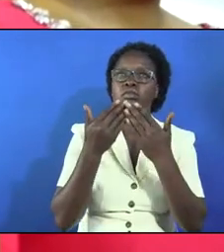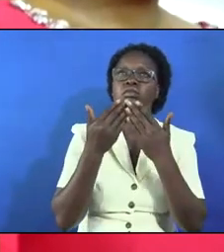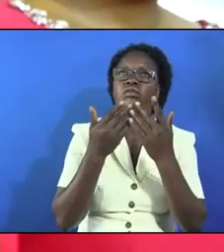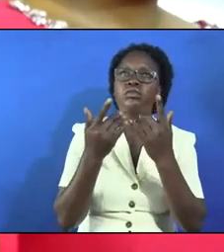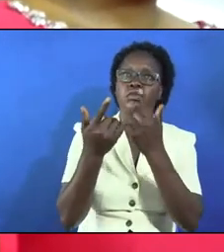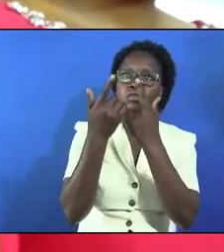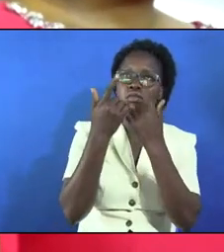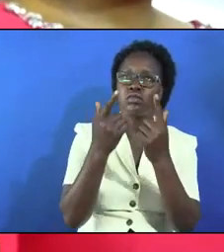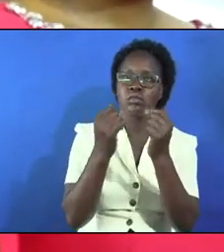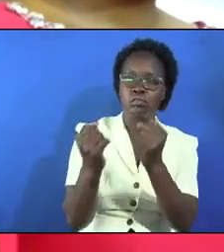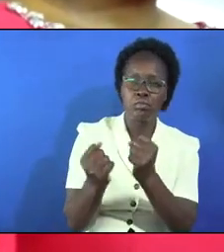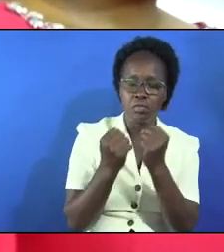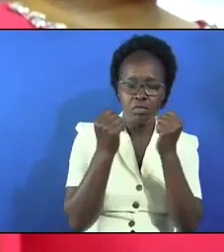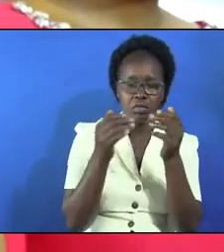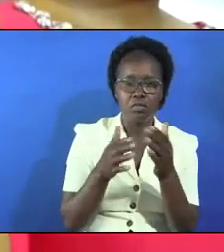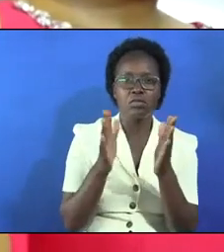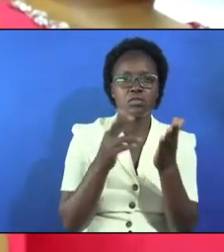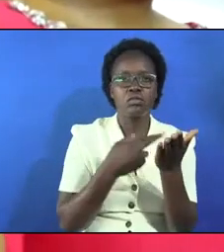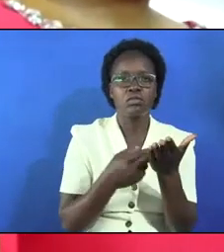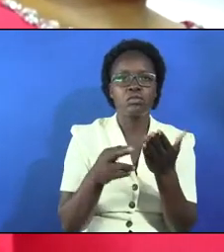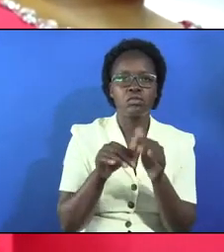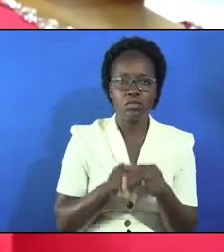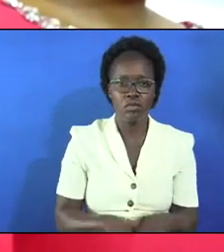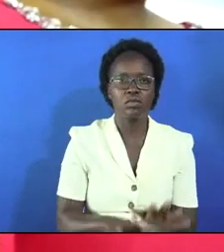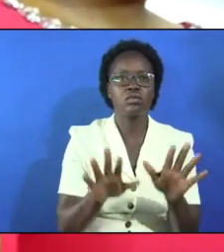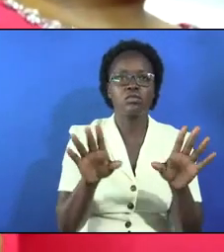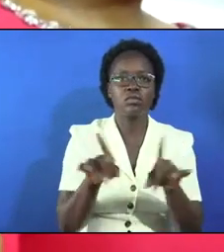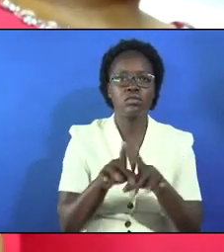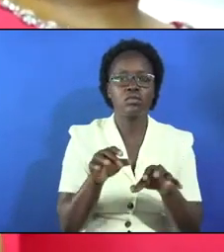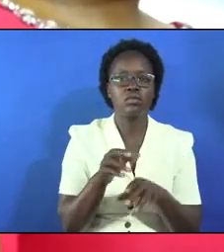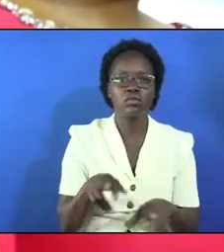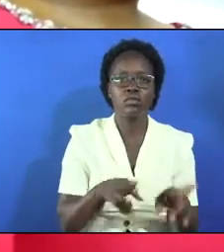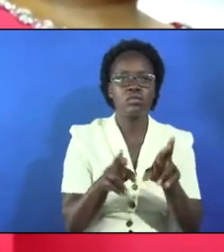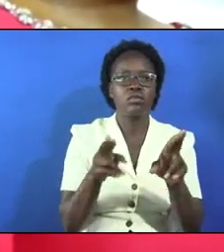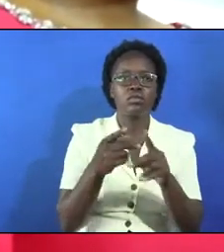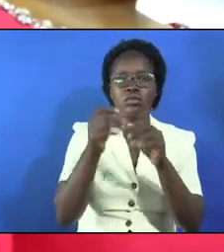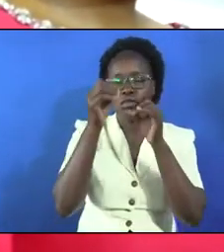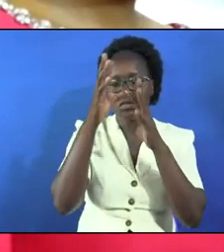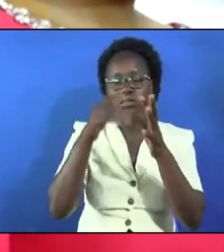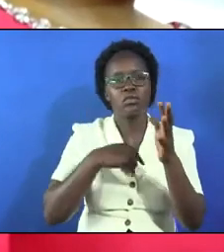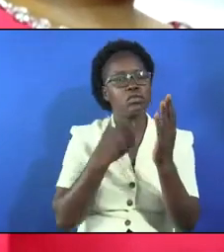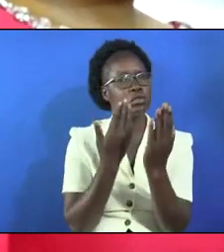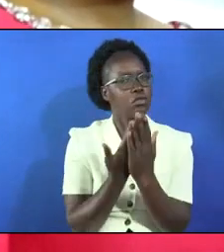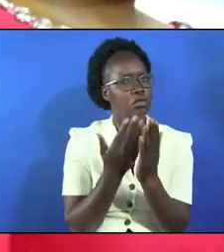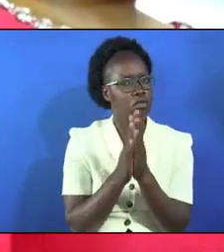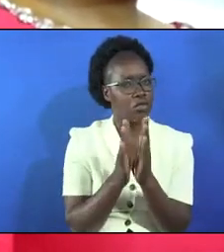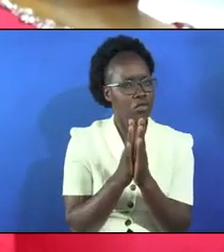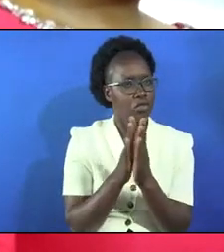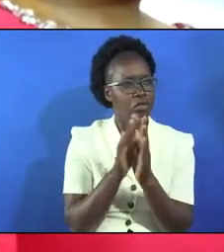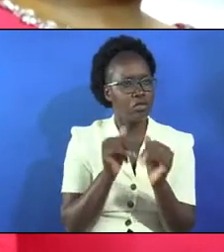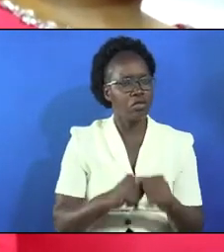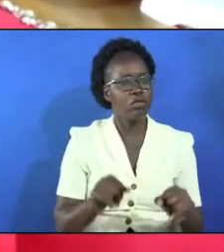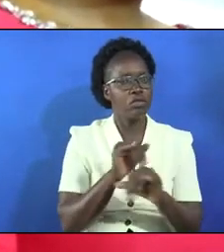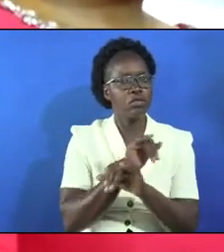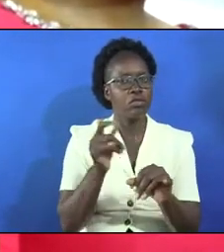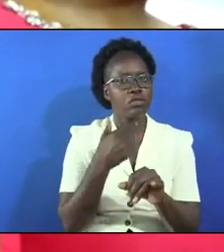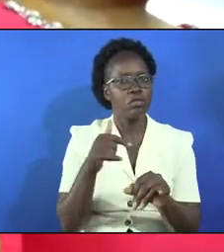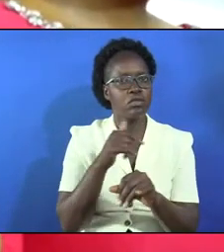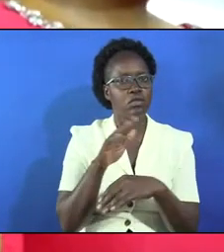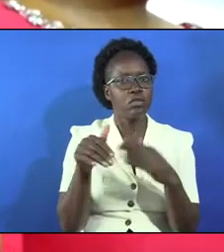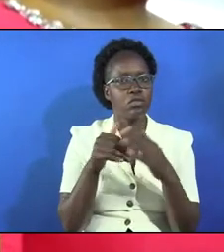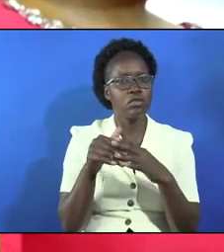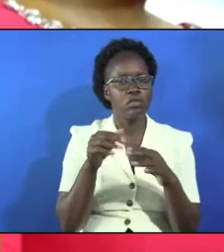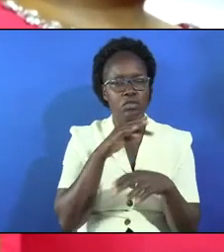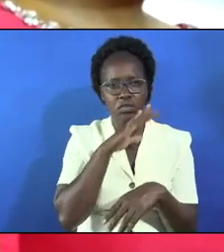with mighty streams that lord righteousness will flow like a river but father it is my prayer that you may be able to cleanse us from